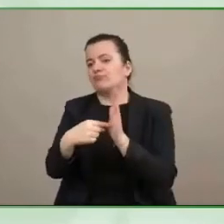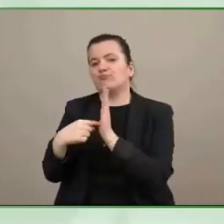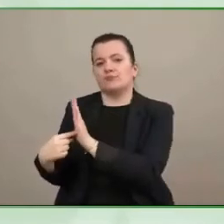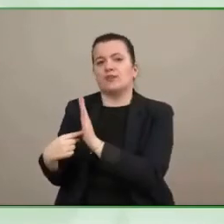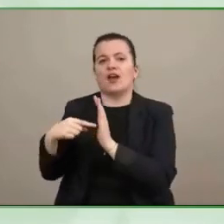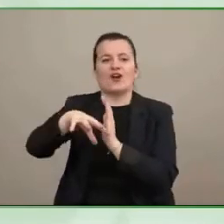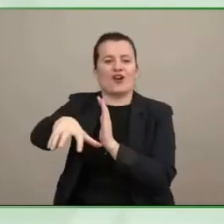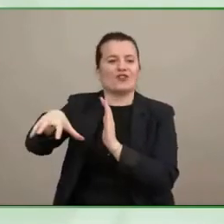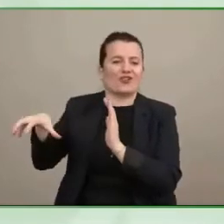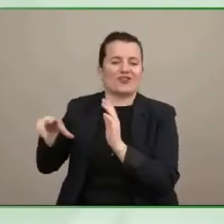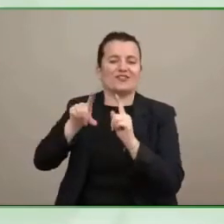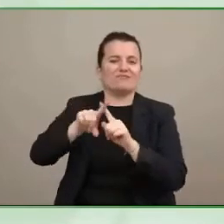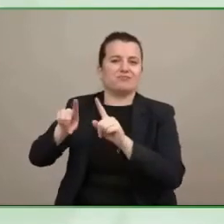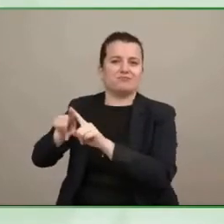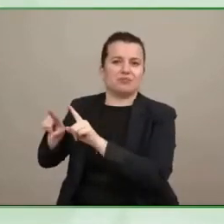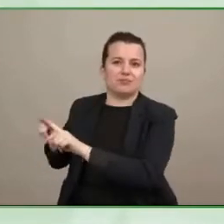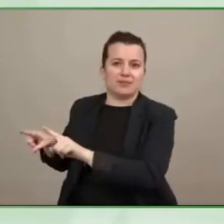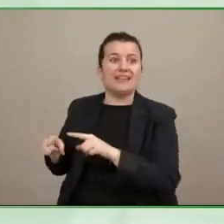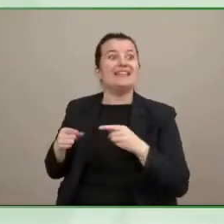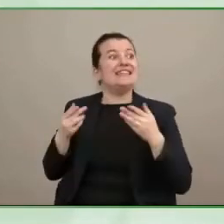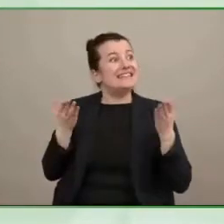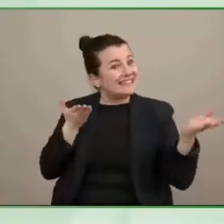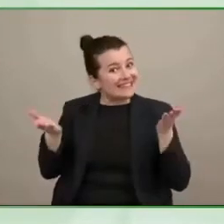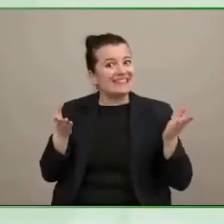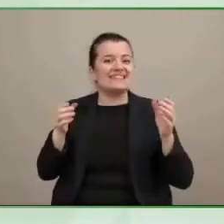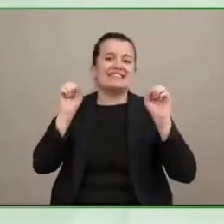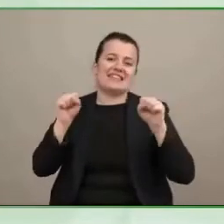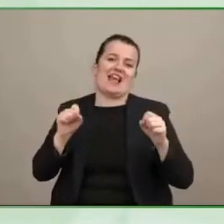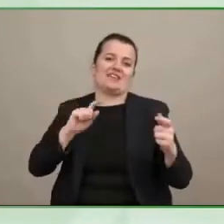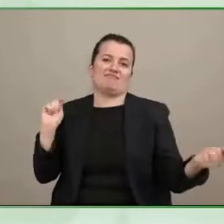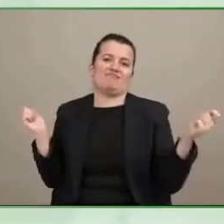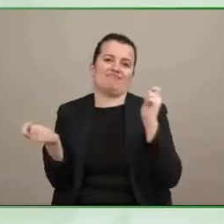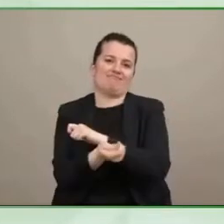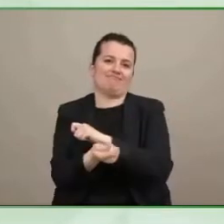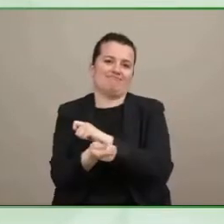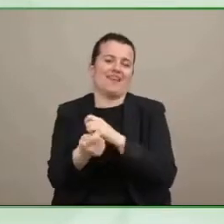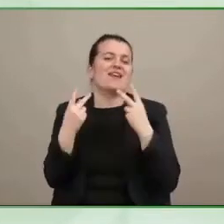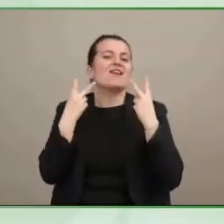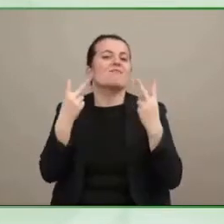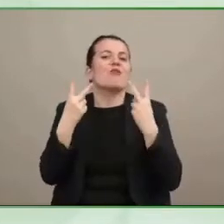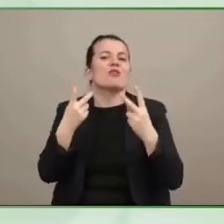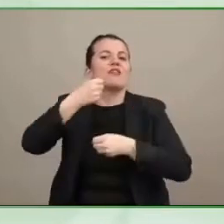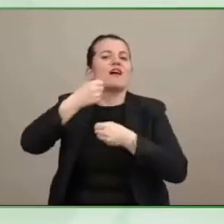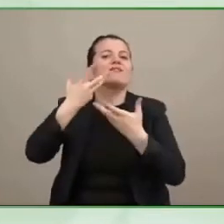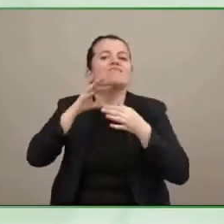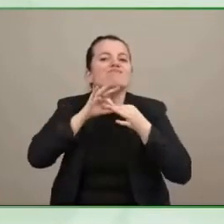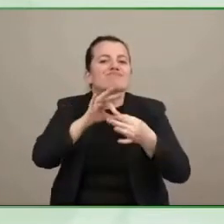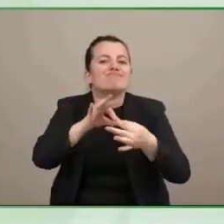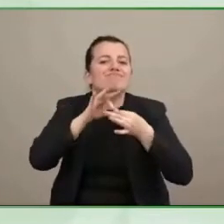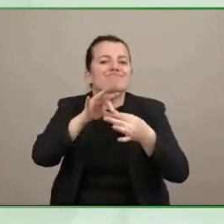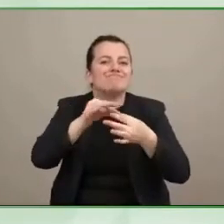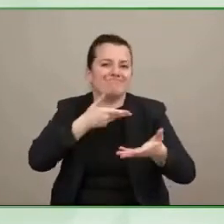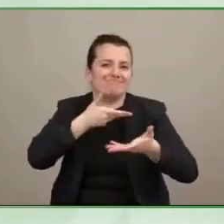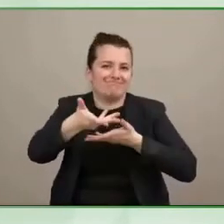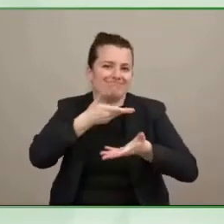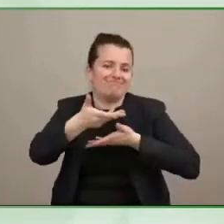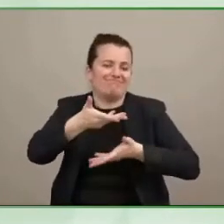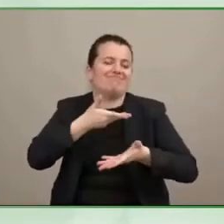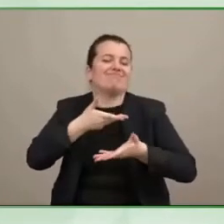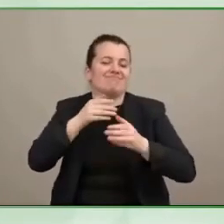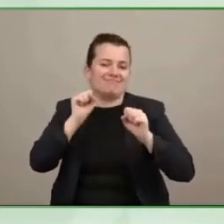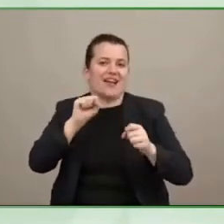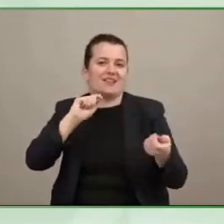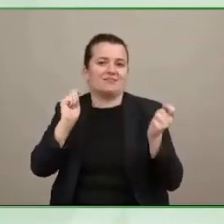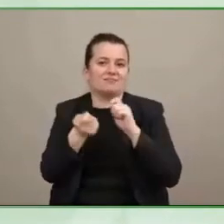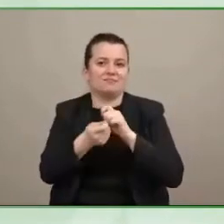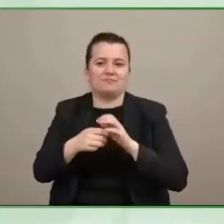affect change by working together janice how can we raise the bar when it comes to assistive technology i